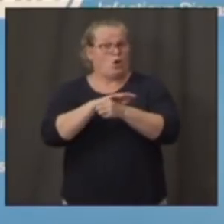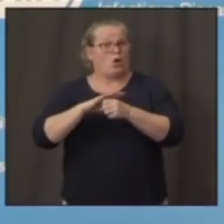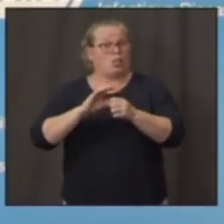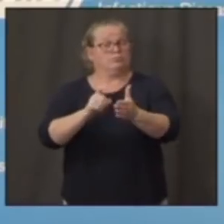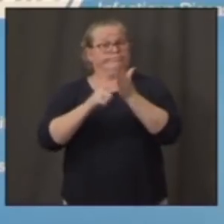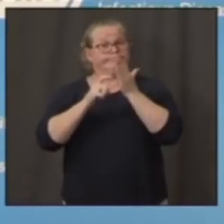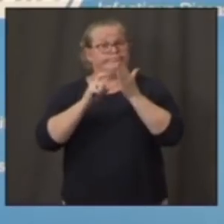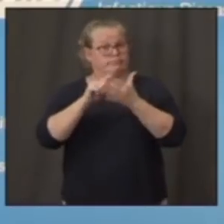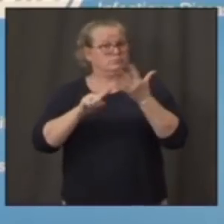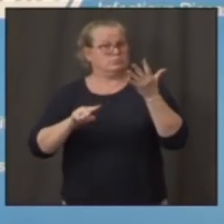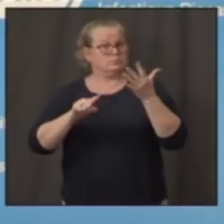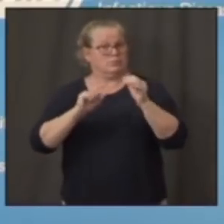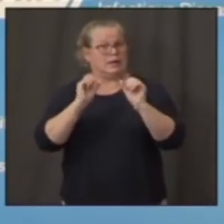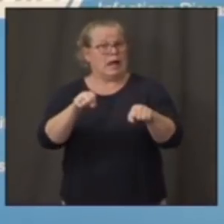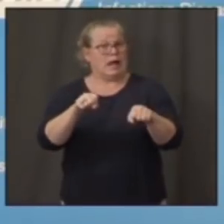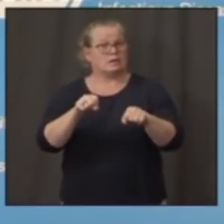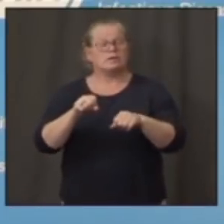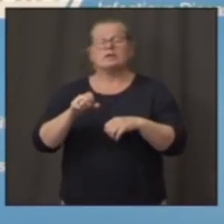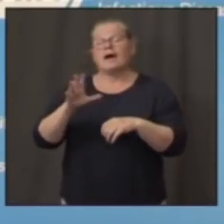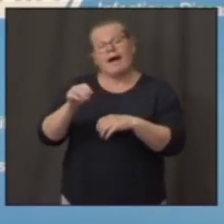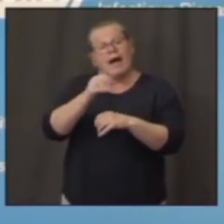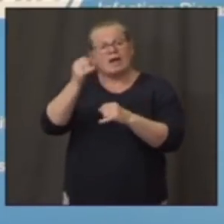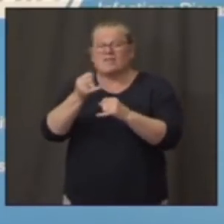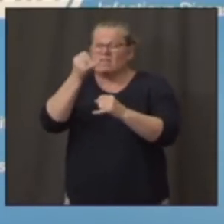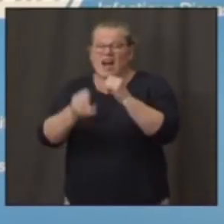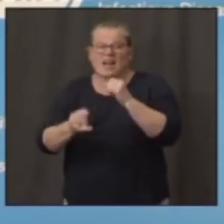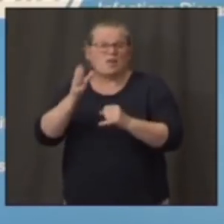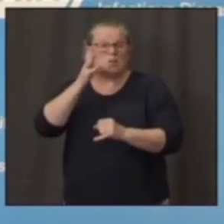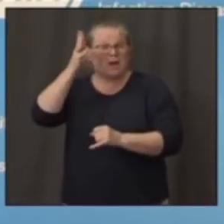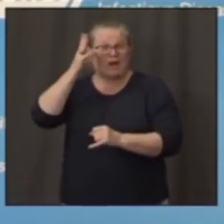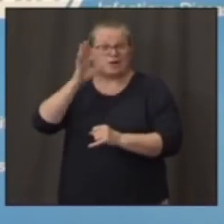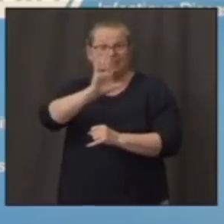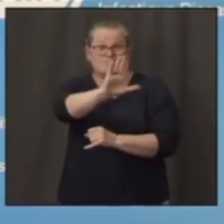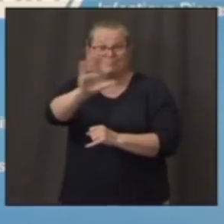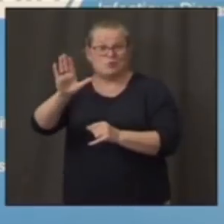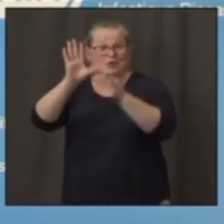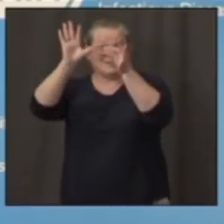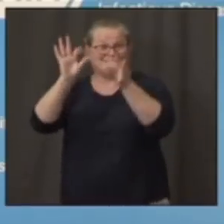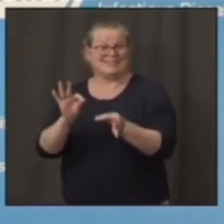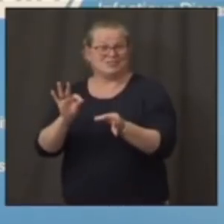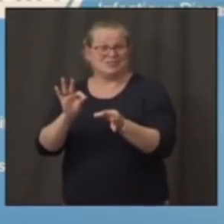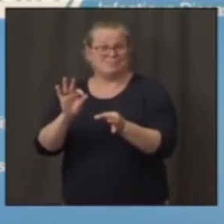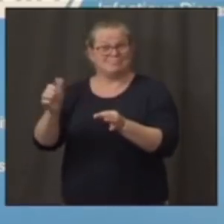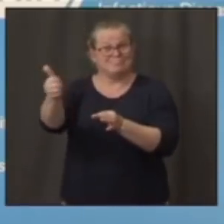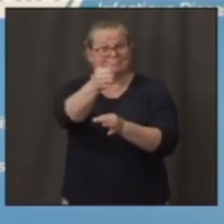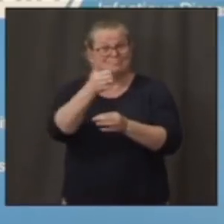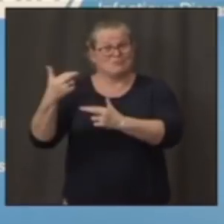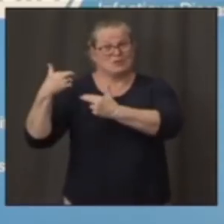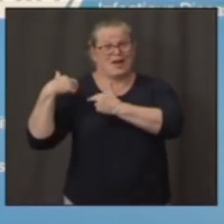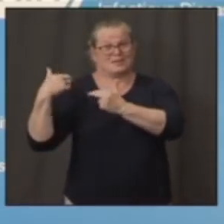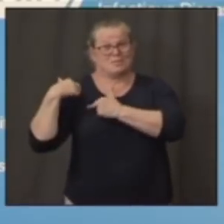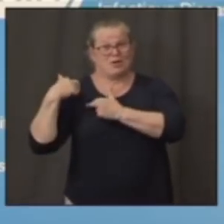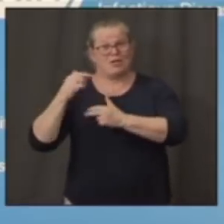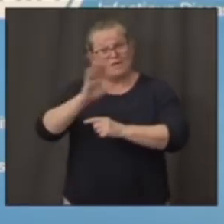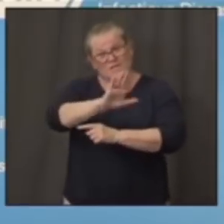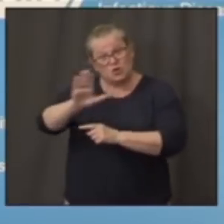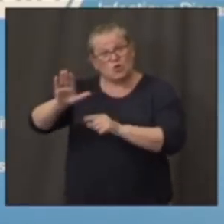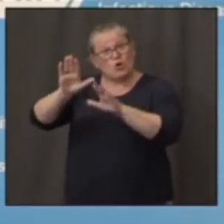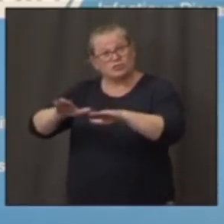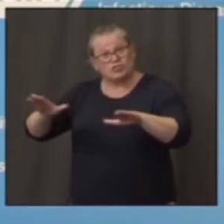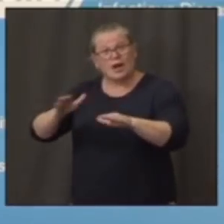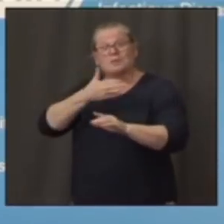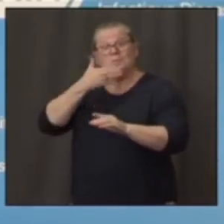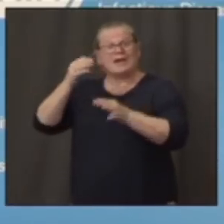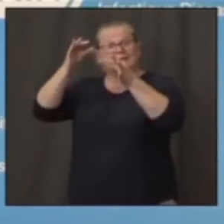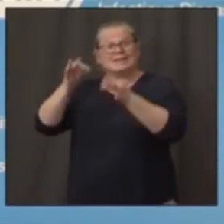final decision of the responsible parent to do what's best for the child. We can only show you that when the infection is